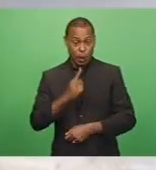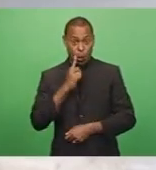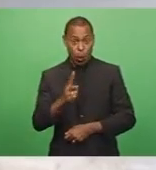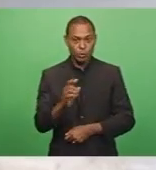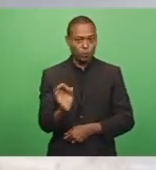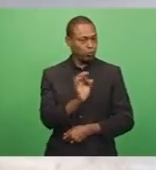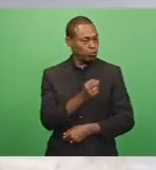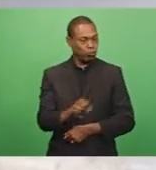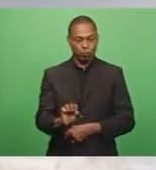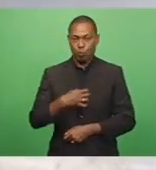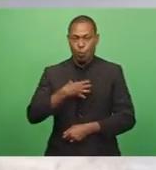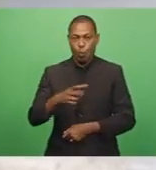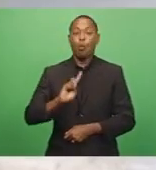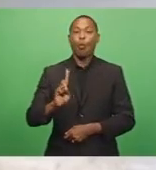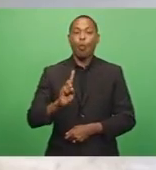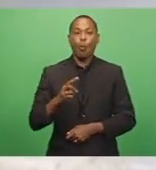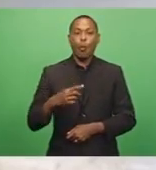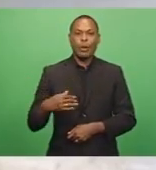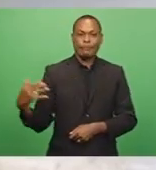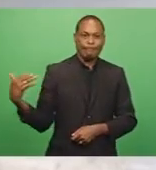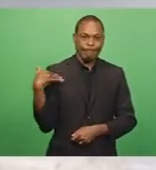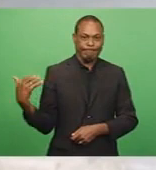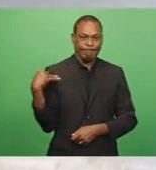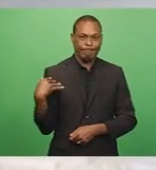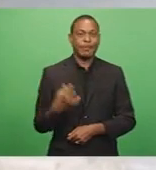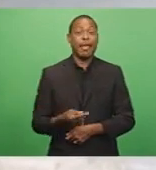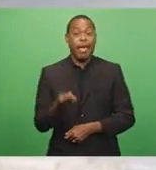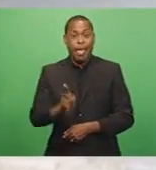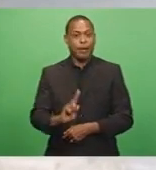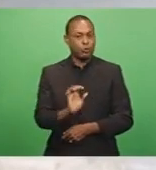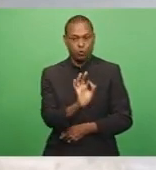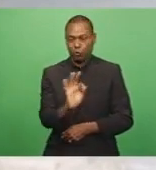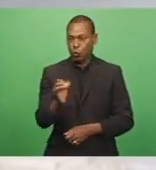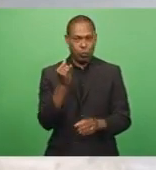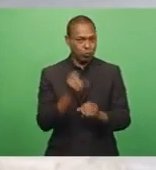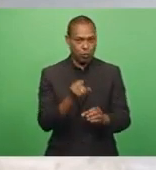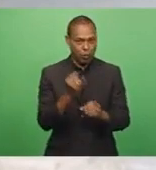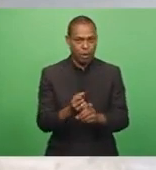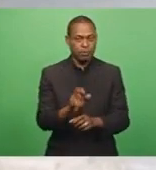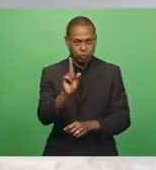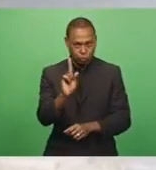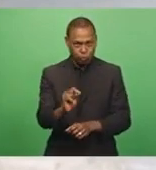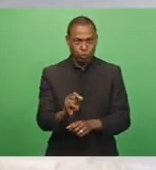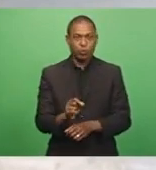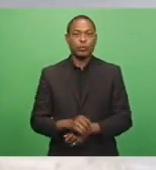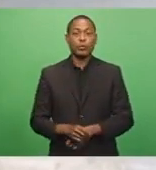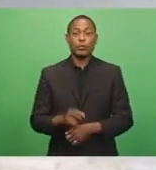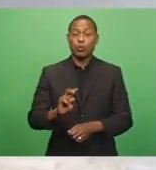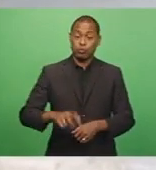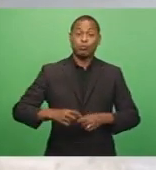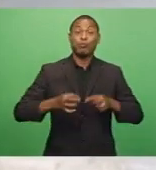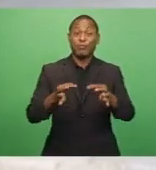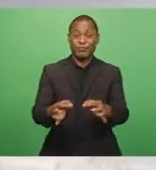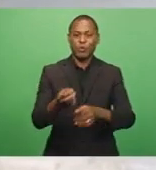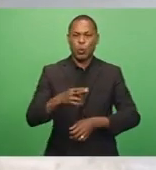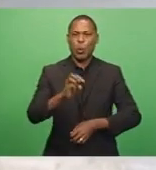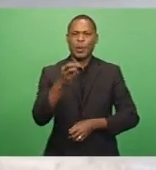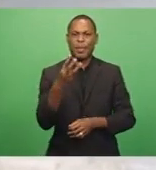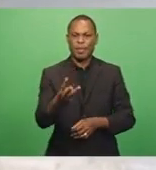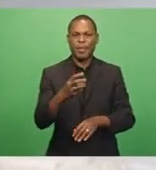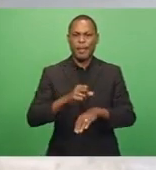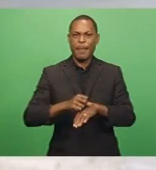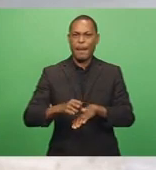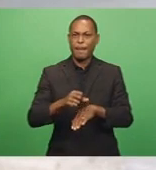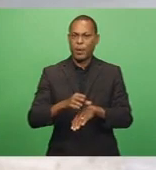interfere with any of the witnesses and not to re-offend while on bail. The matter has been adjourned to 23rd April for plea. Pranita